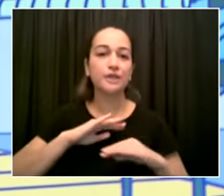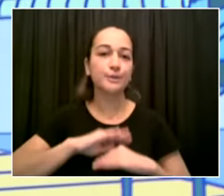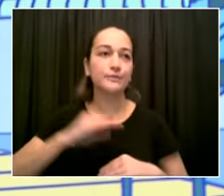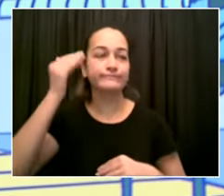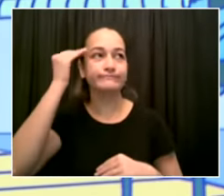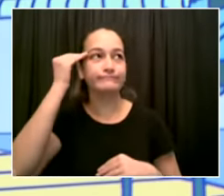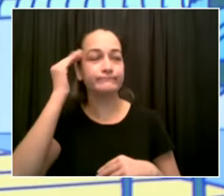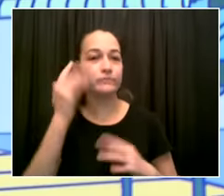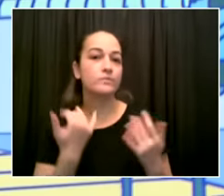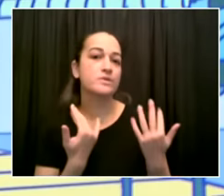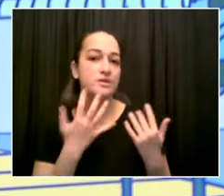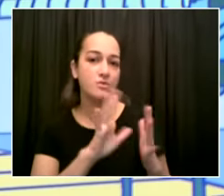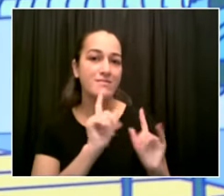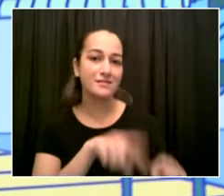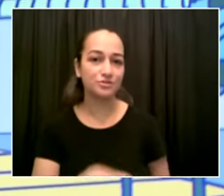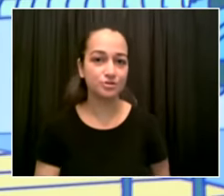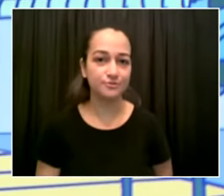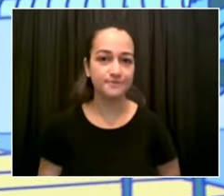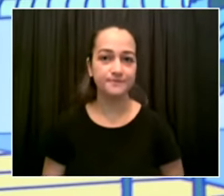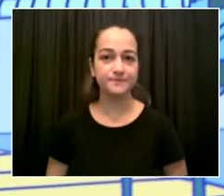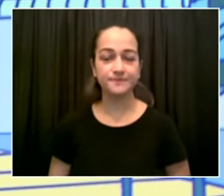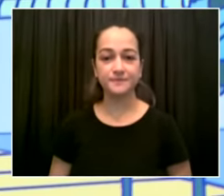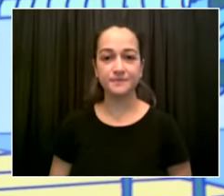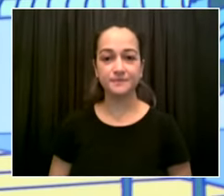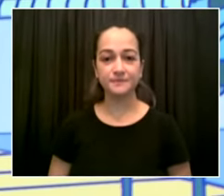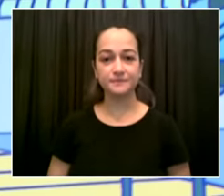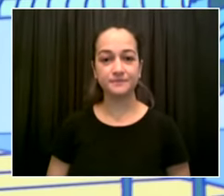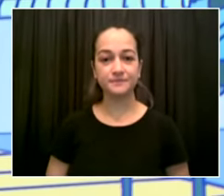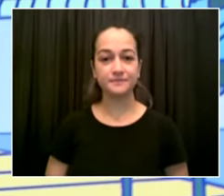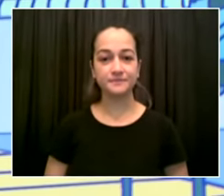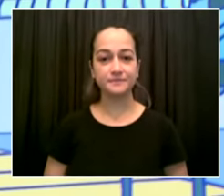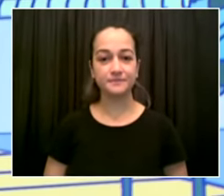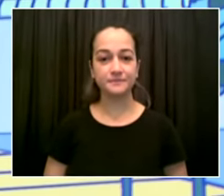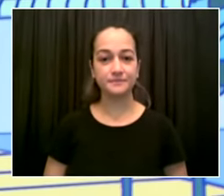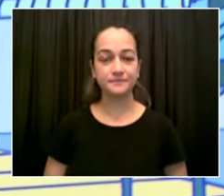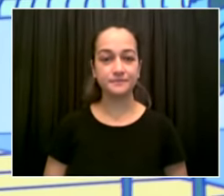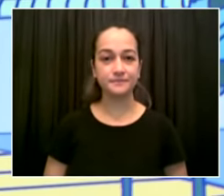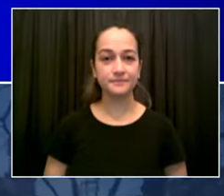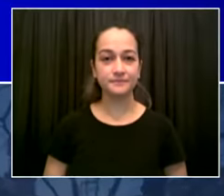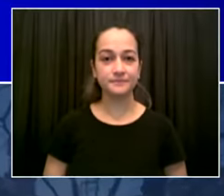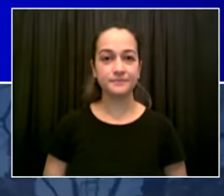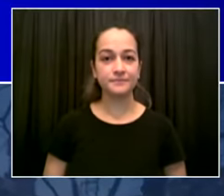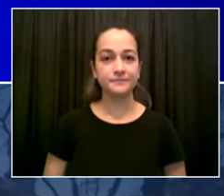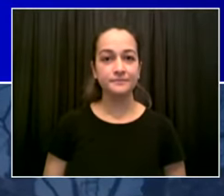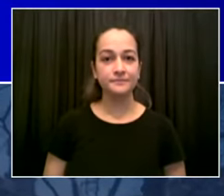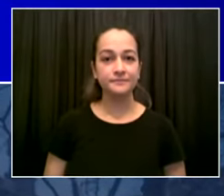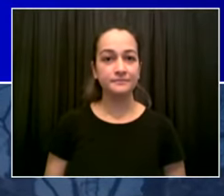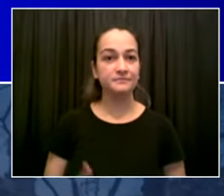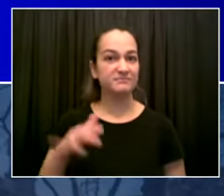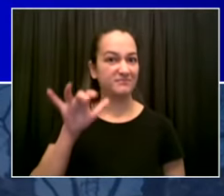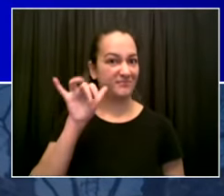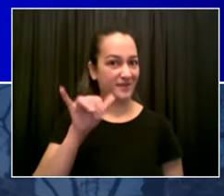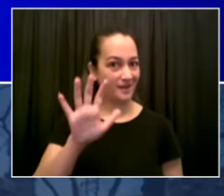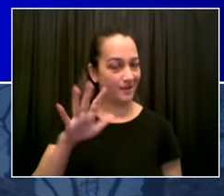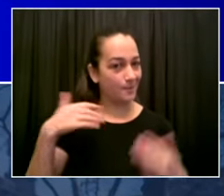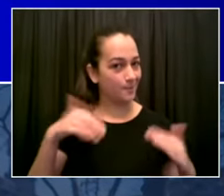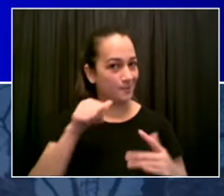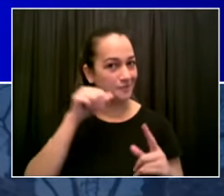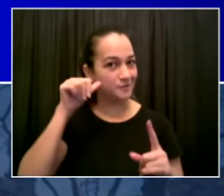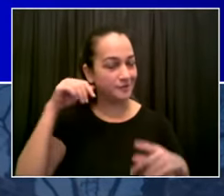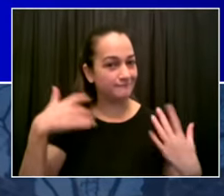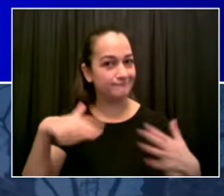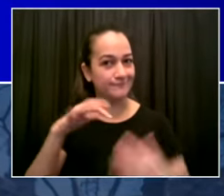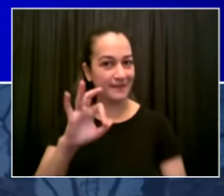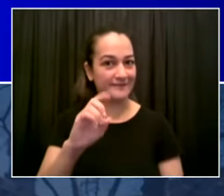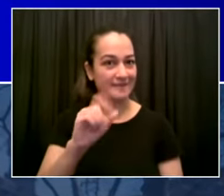want to give a special thank you because we saw a really important announcement yesterday when we said we're moving forward with our schools with the